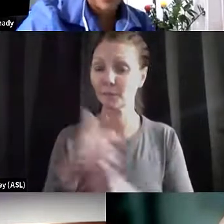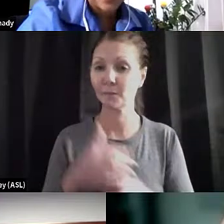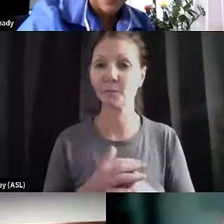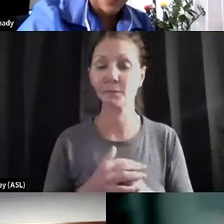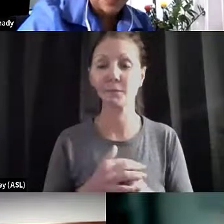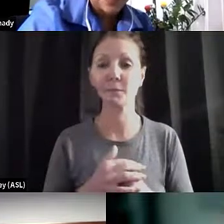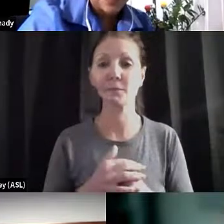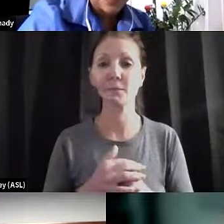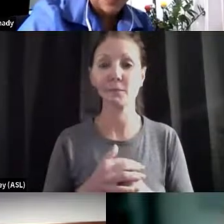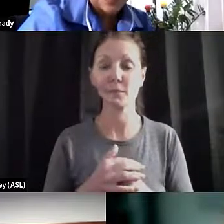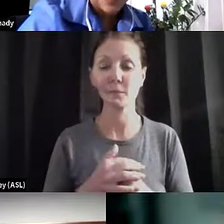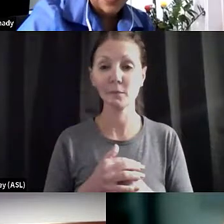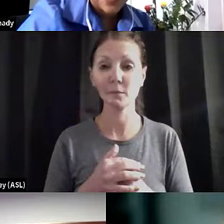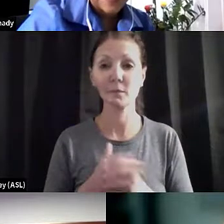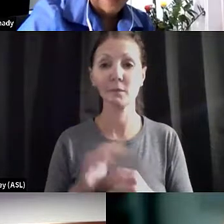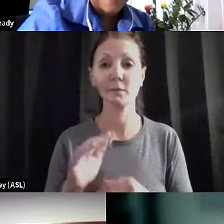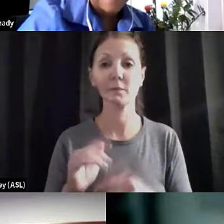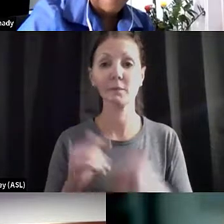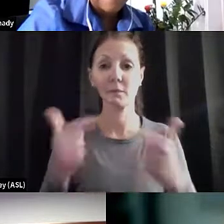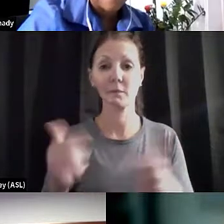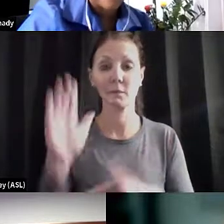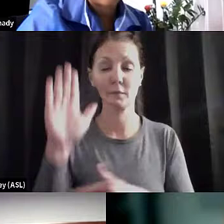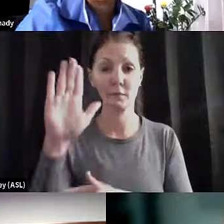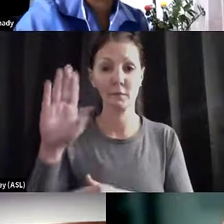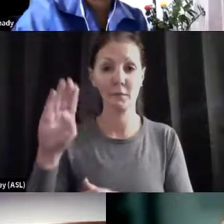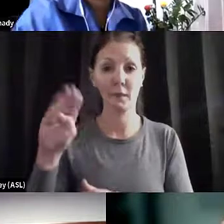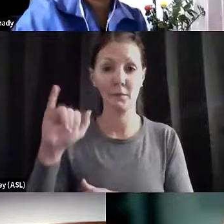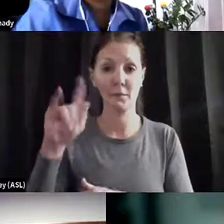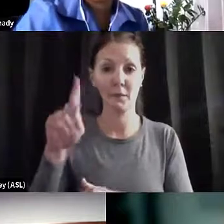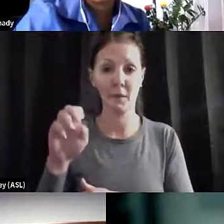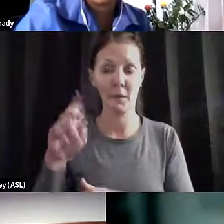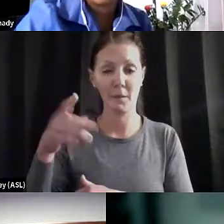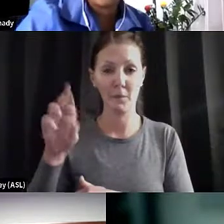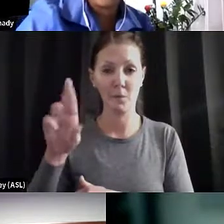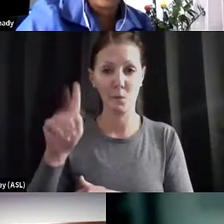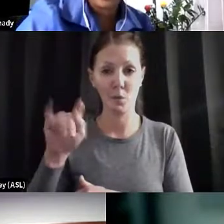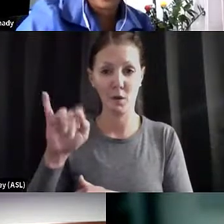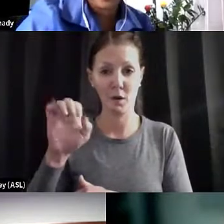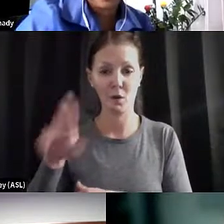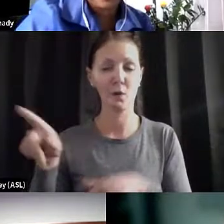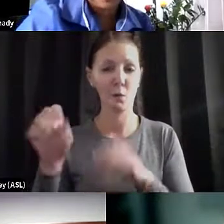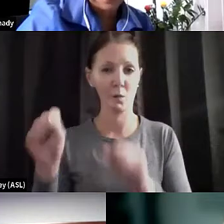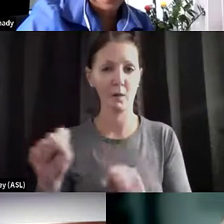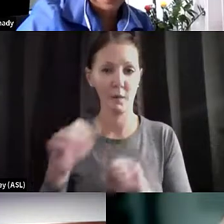The next raised hand is Mike Poirier. Mike, you can unmute yourself.